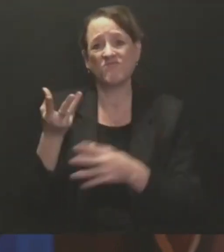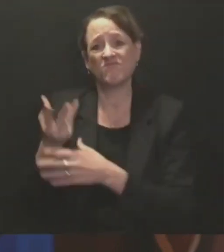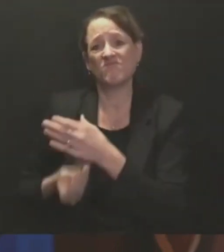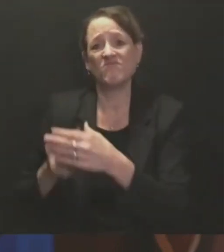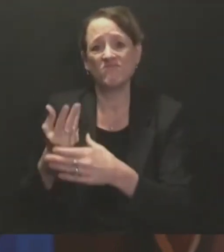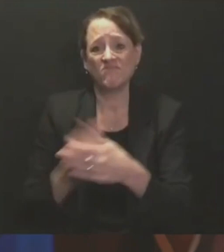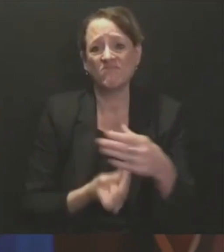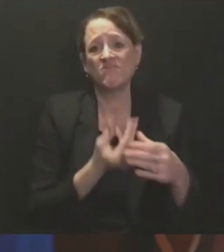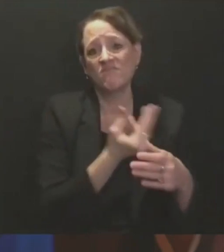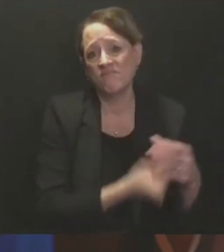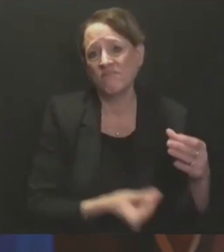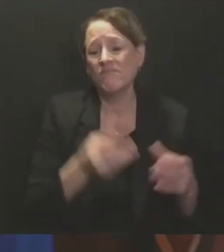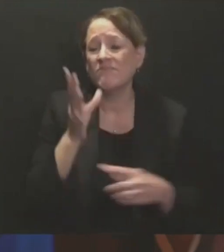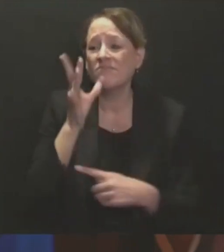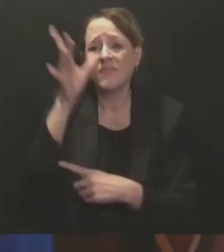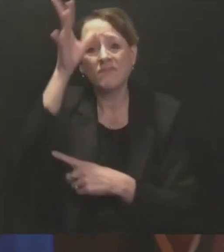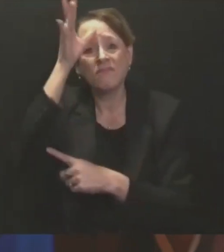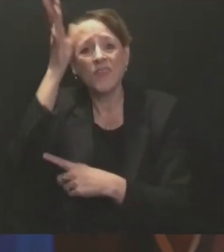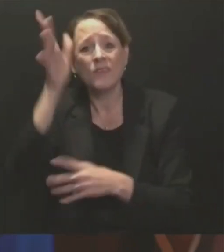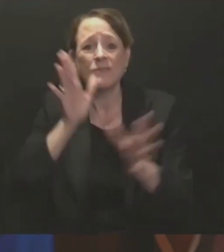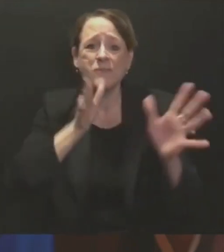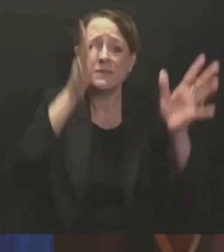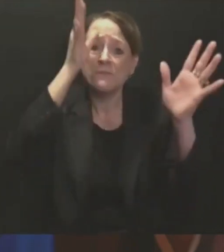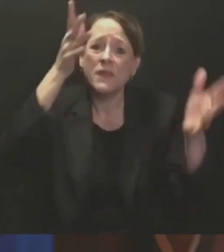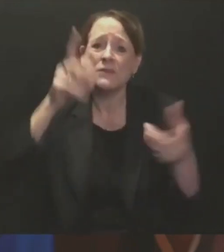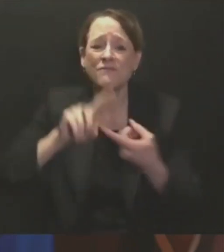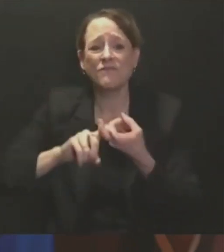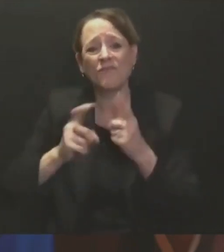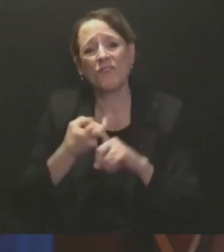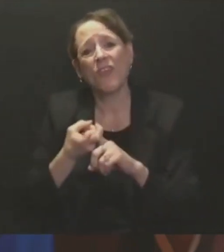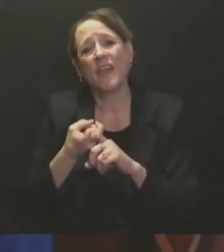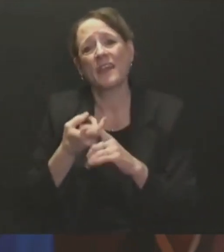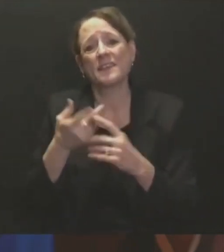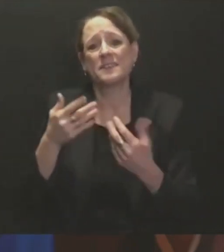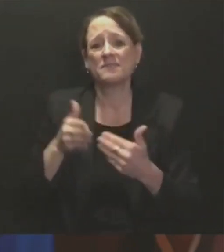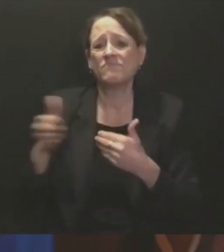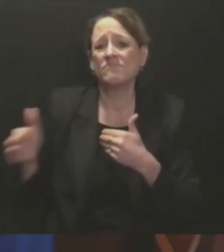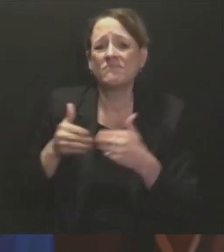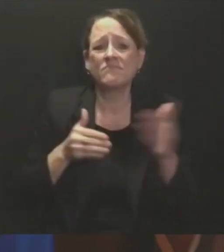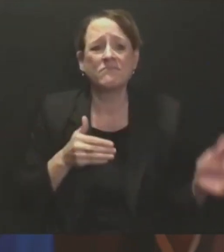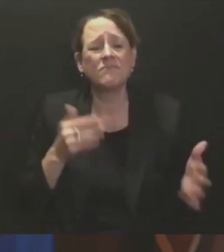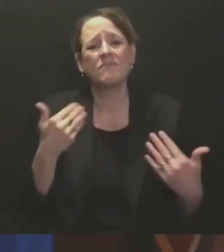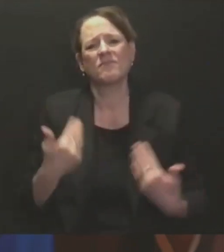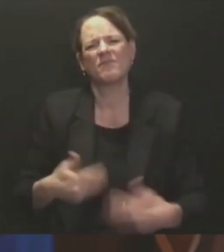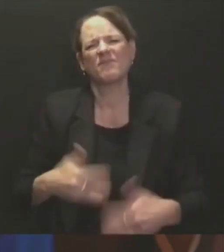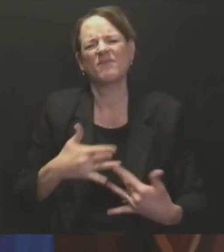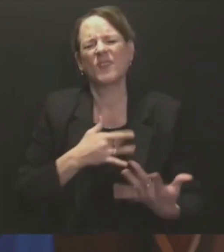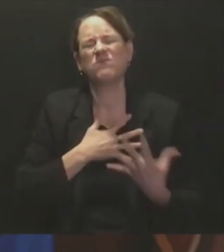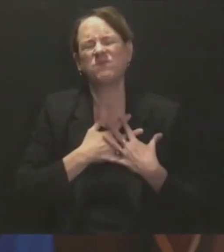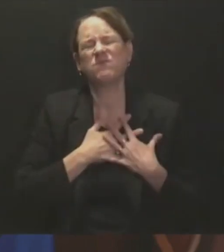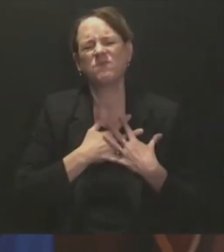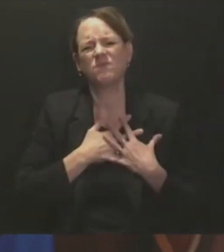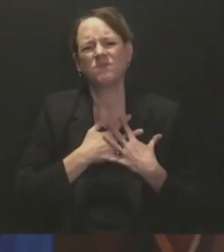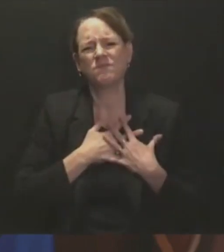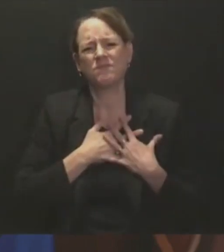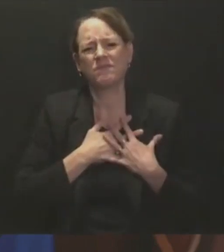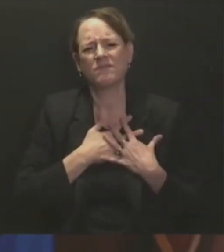lives, and I offer my deepest sympathy and condolences to those who are mourning the loss of their loved ones.